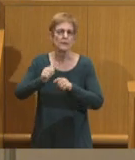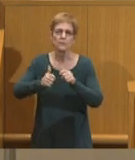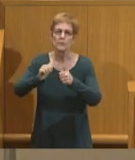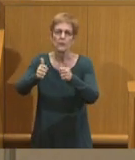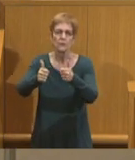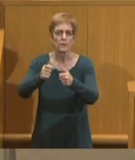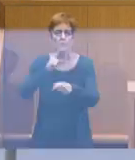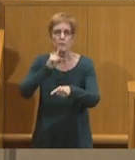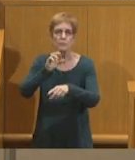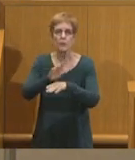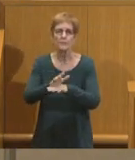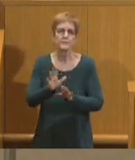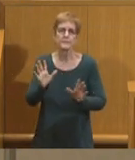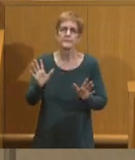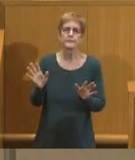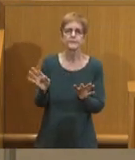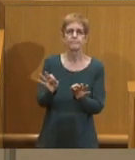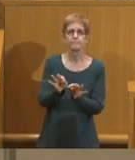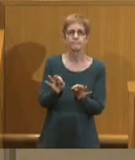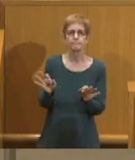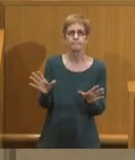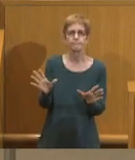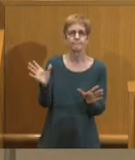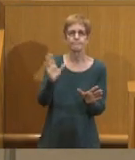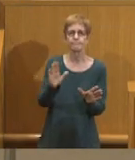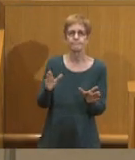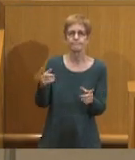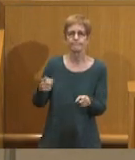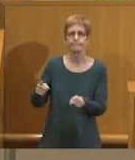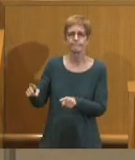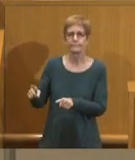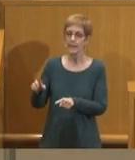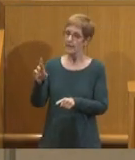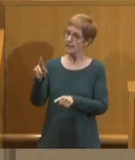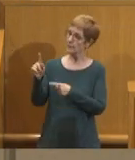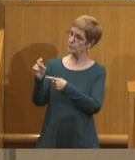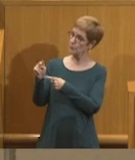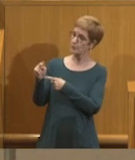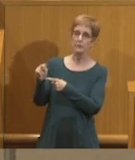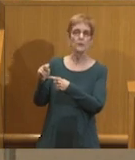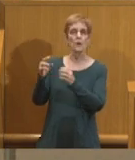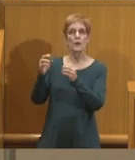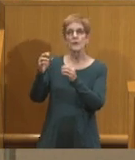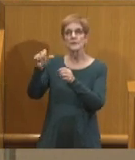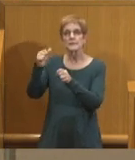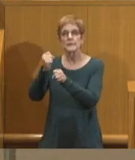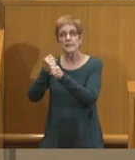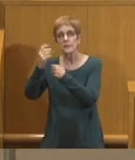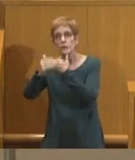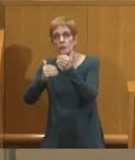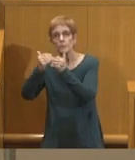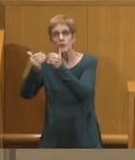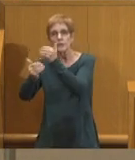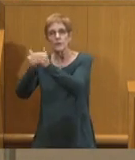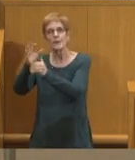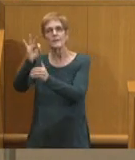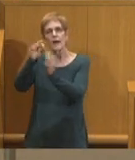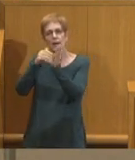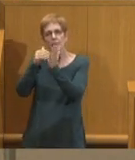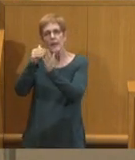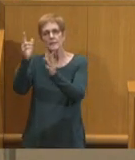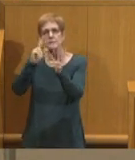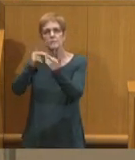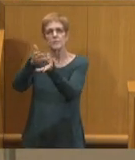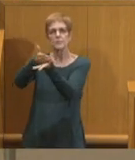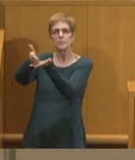the promises were never realized. In Brooklyn over a 10-year period 9,000 residents